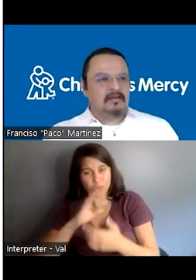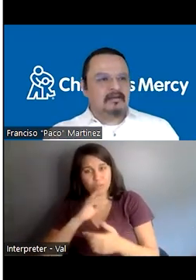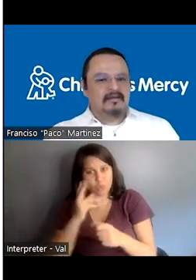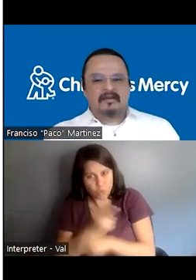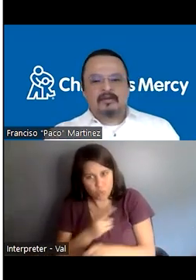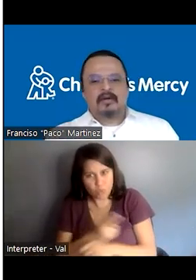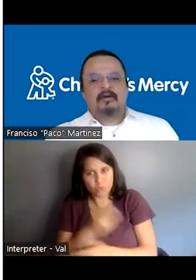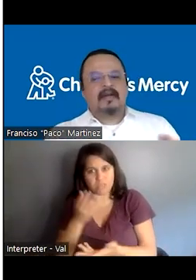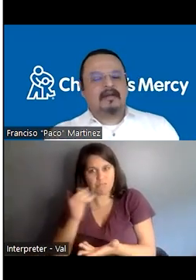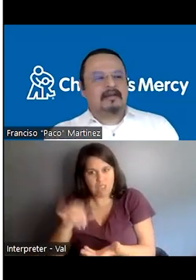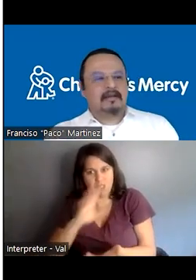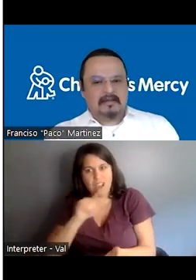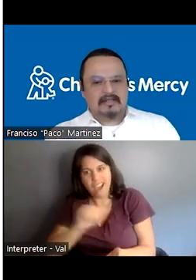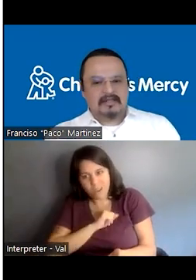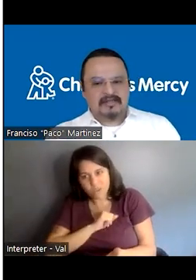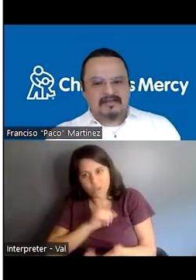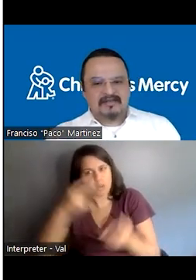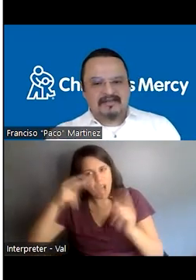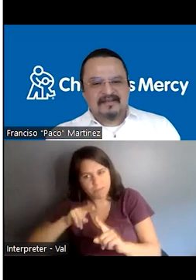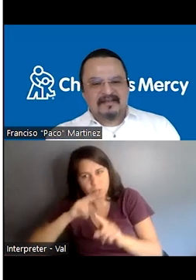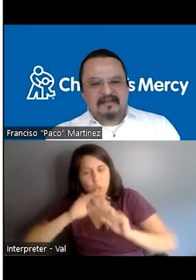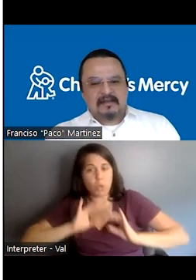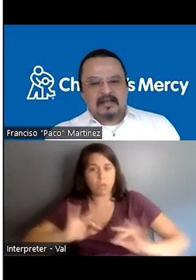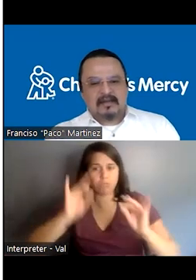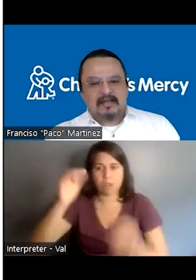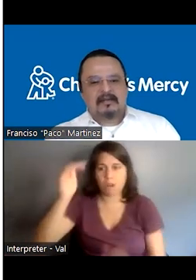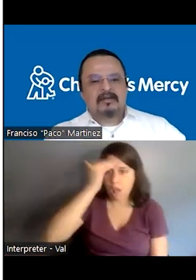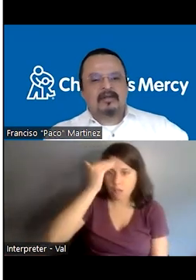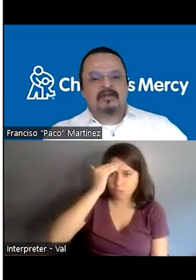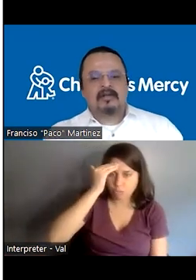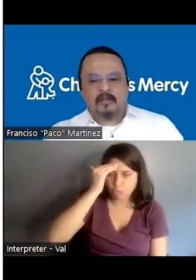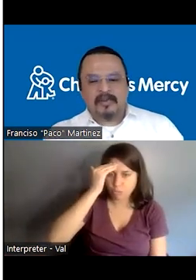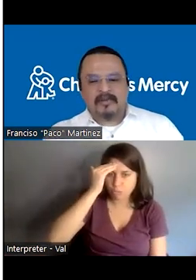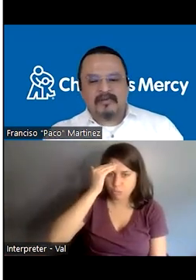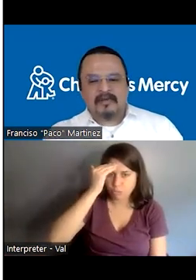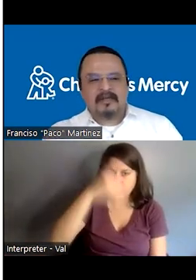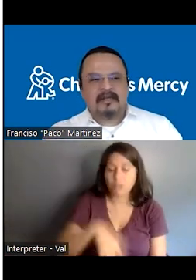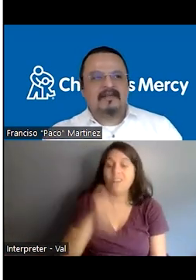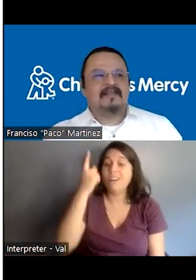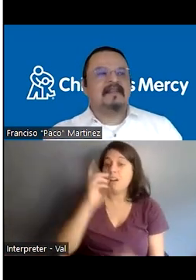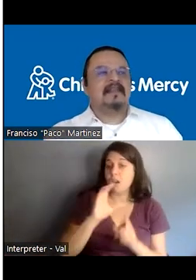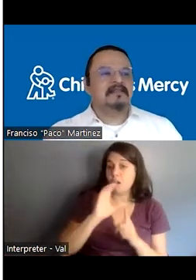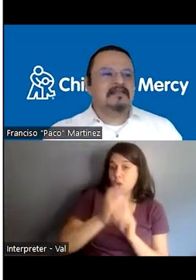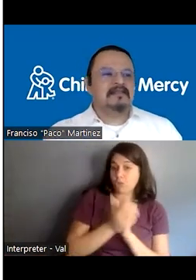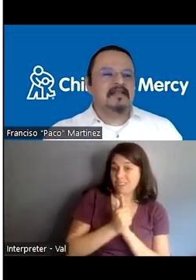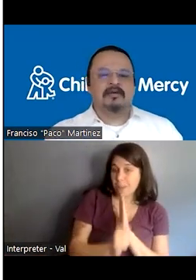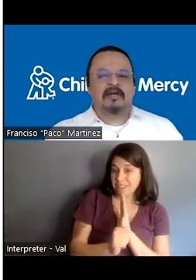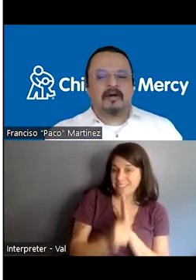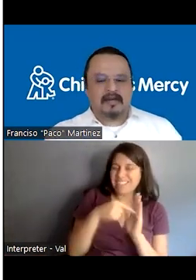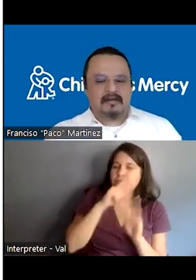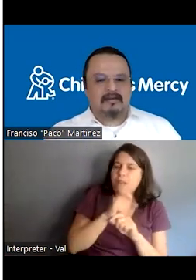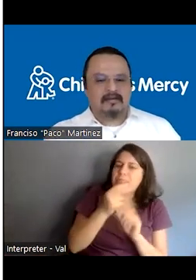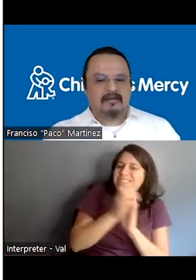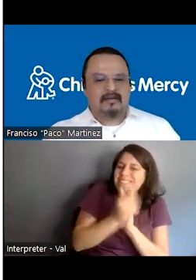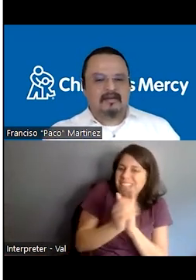Attitude to acquire the knowledge. And then cultural competency is the skills that you